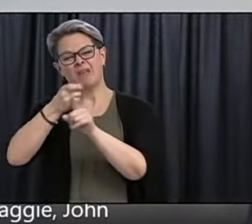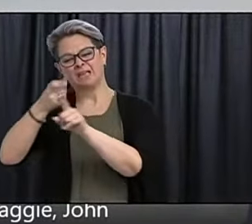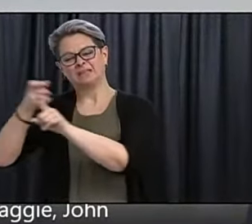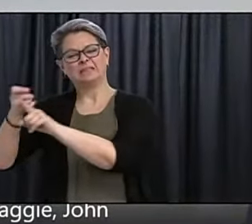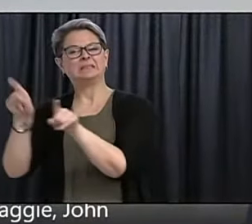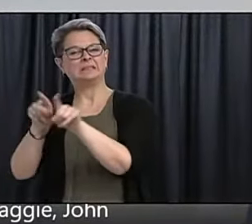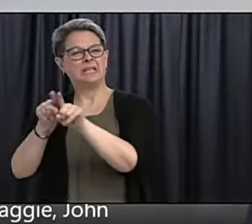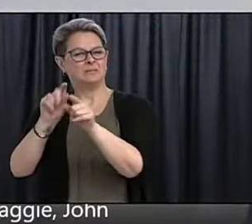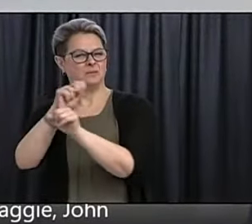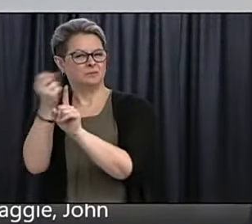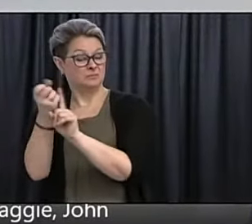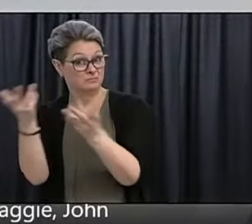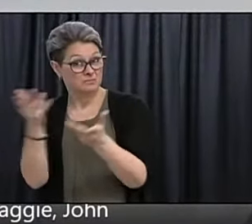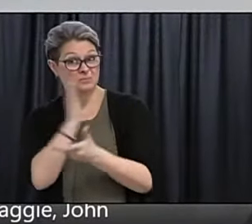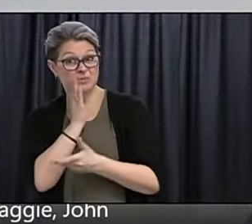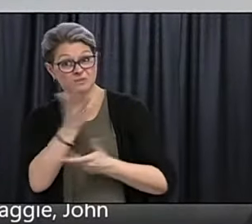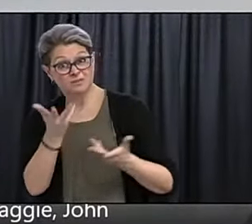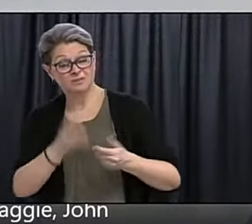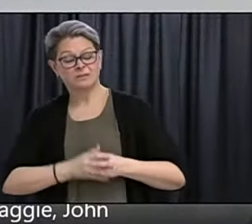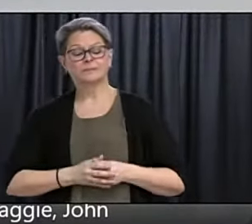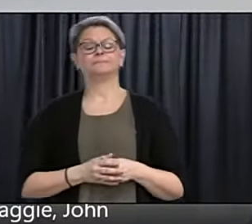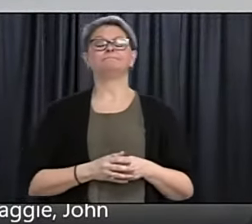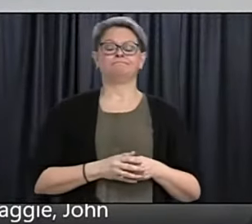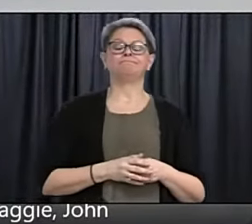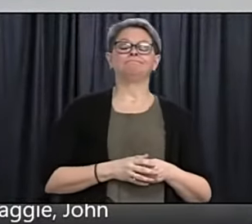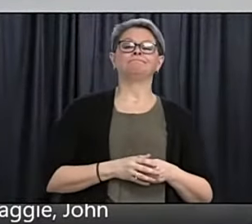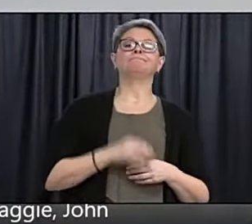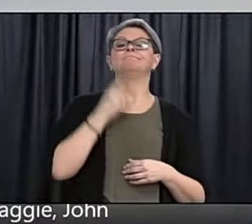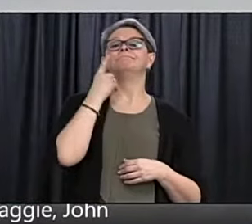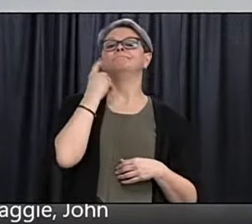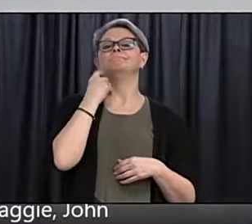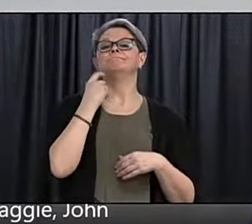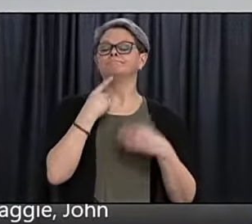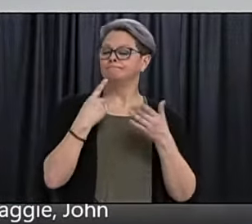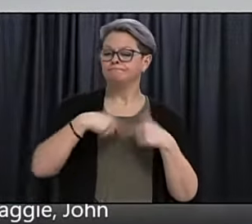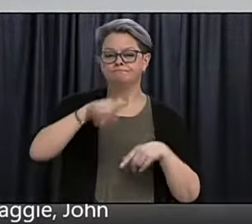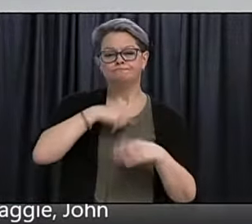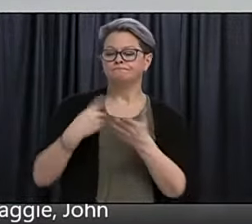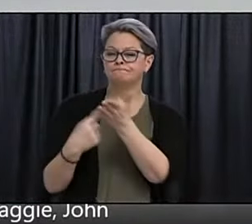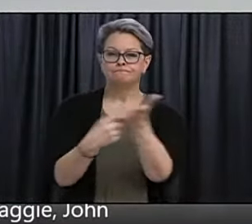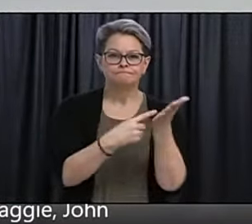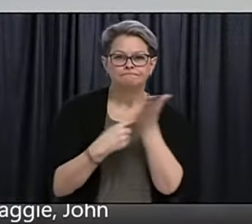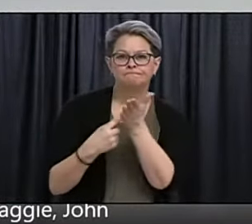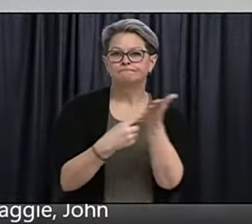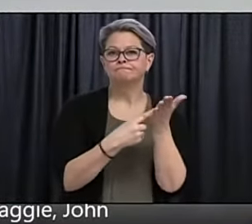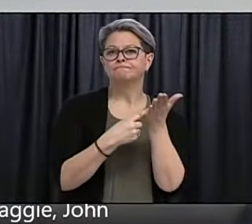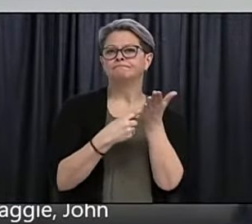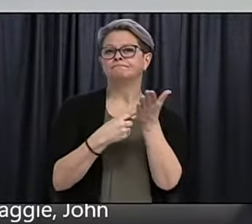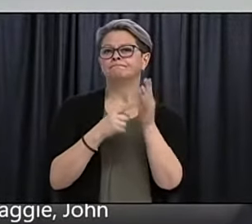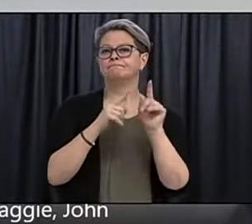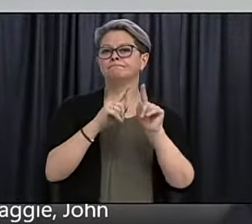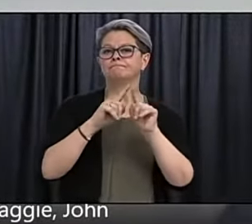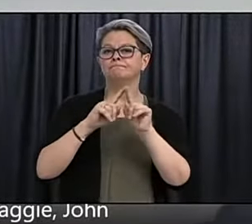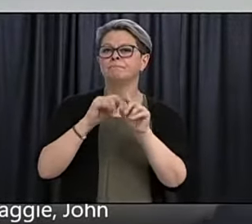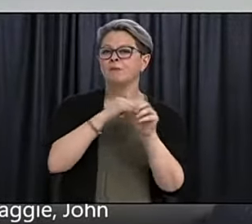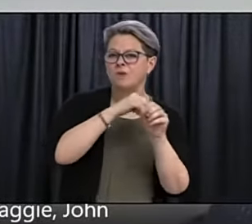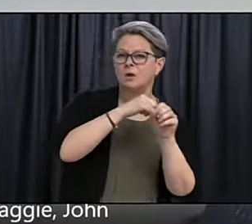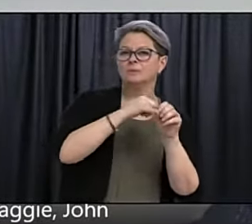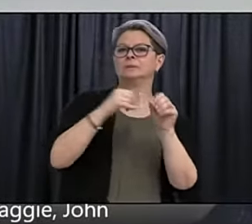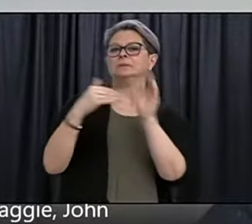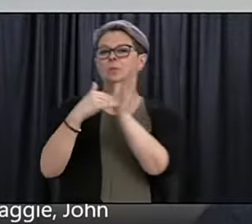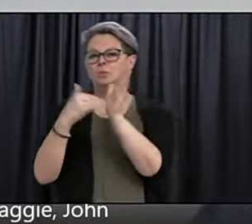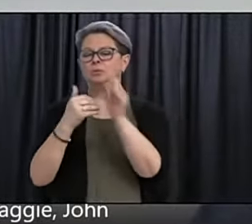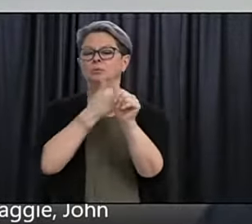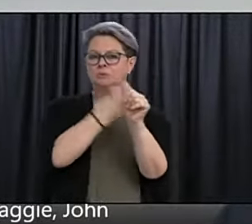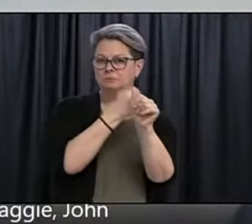Currently, we have, uh, been in discussions with both pharmacists and physicians, as far as I'm aware, through conversations with